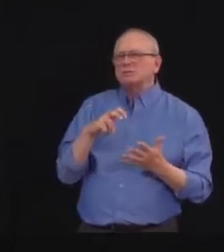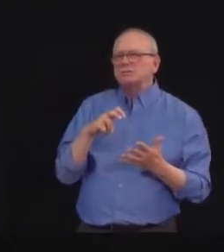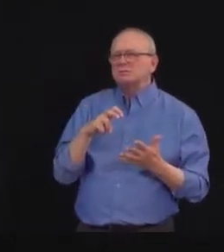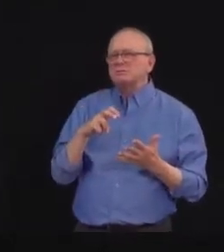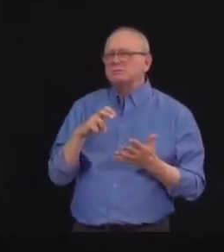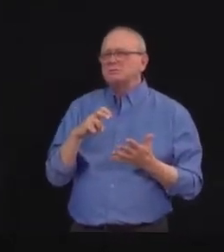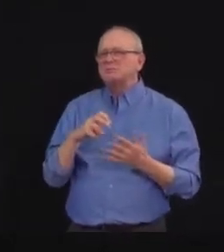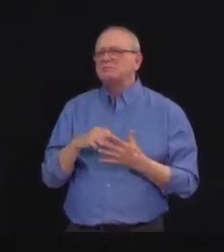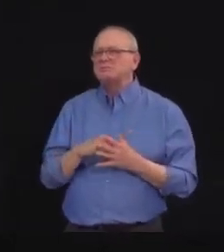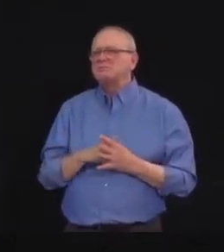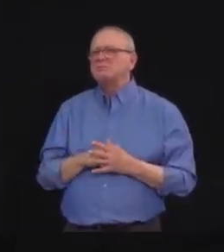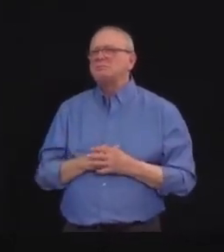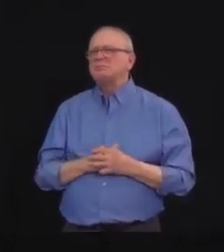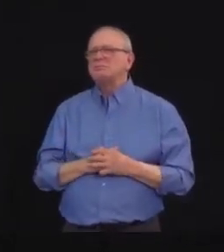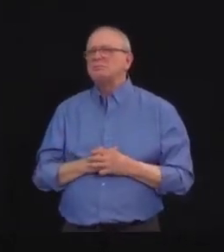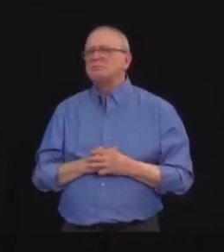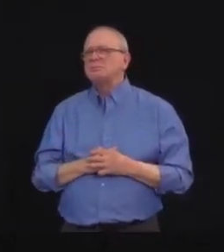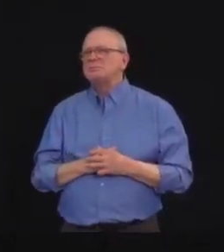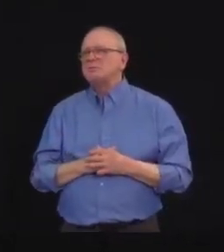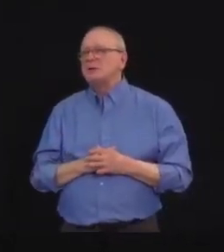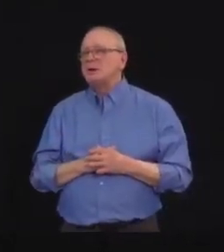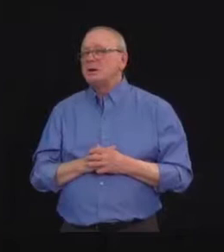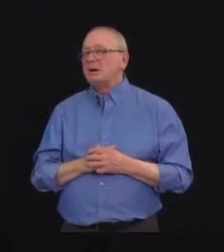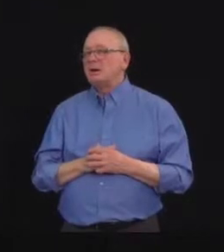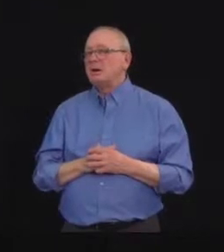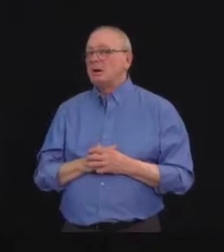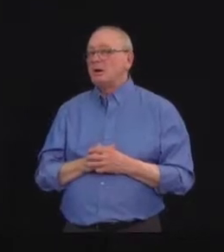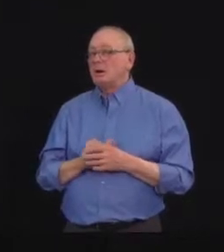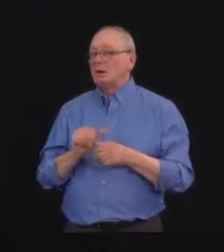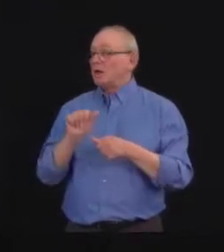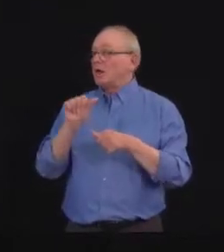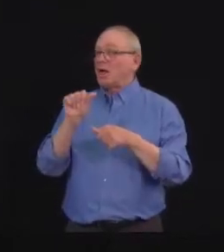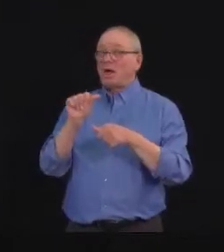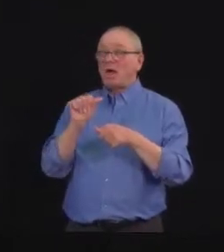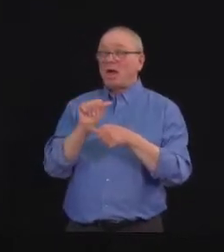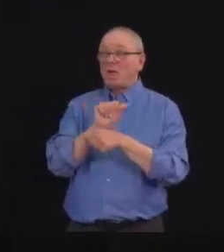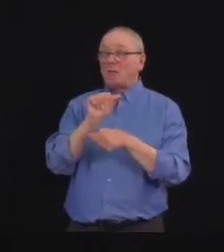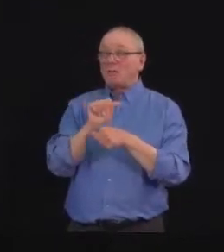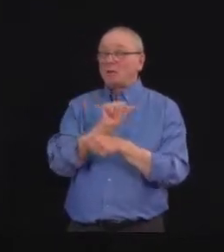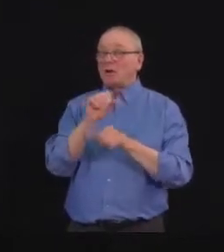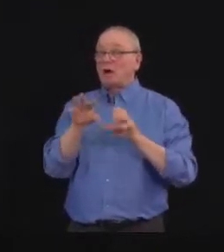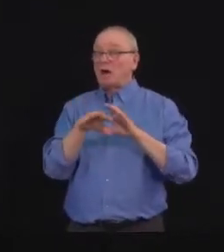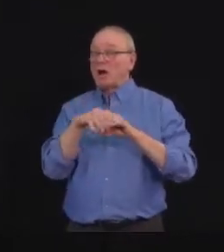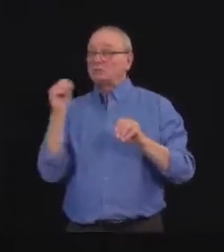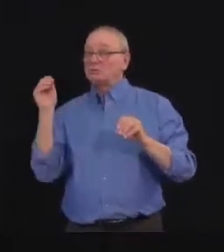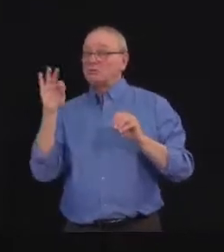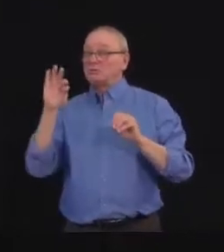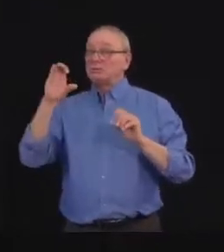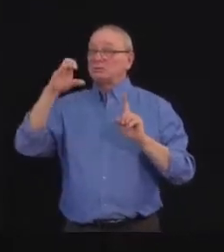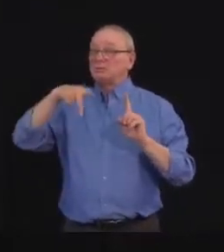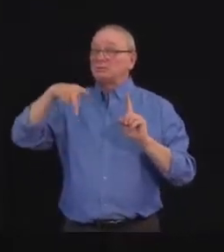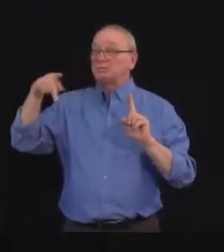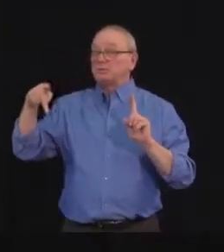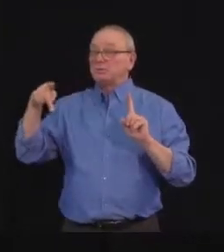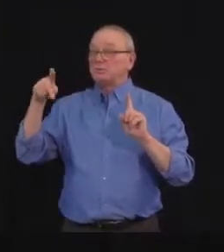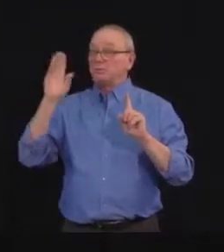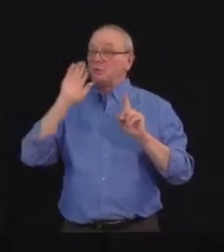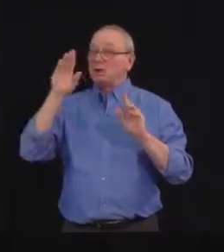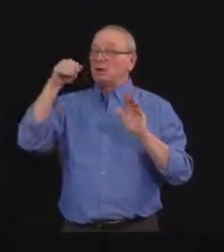out of the CPP and put all the pensions into AIMCO given the $4 billion loss? Well, first of all, let me say,